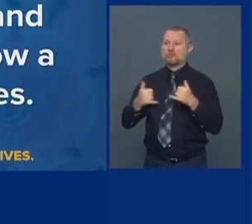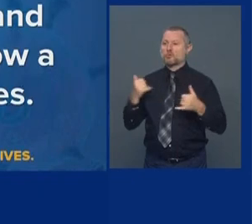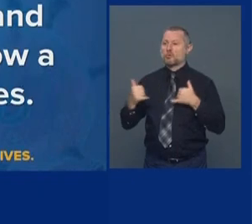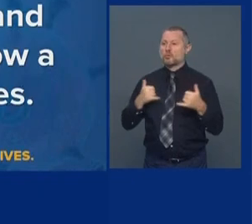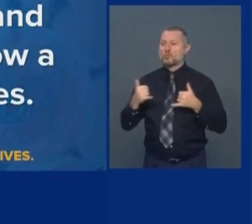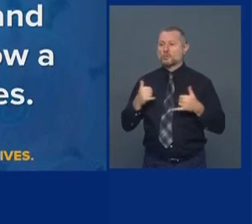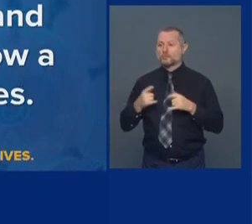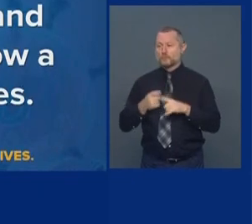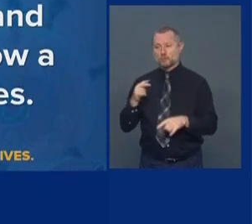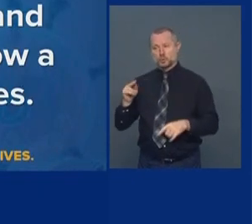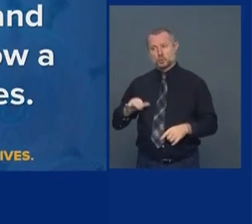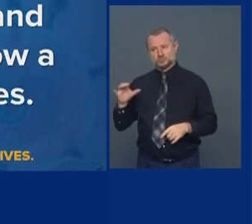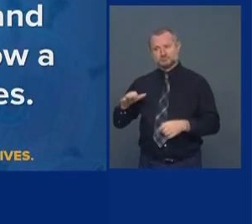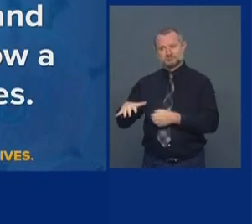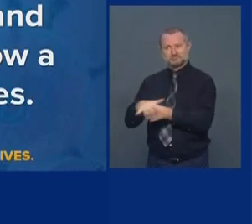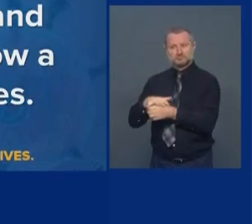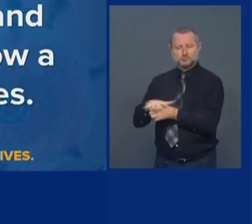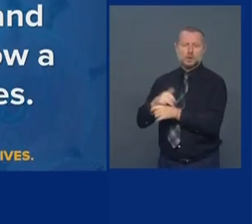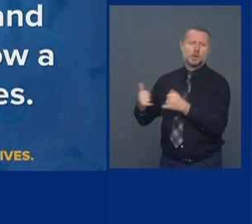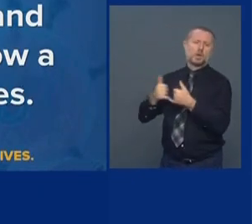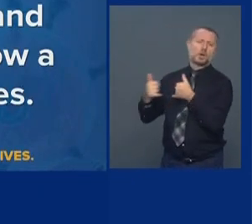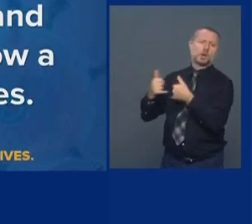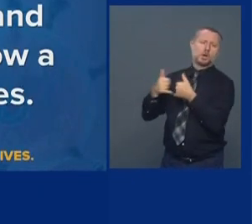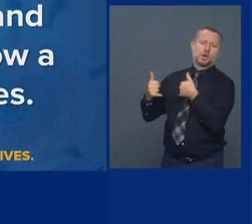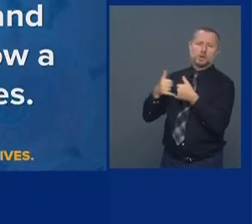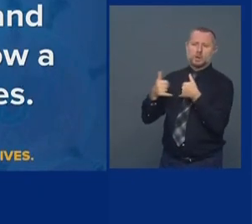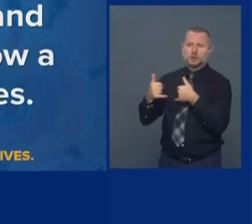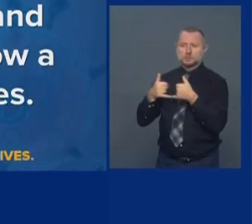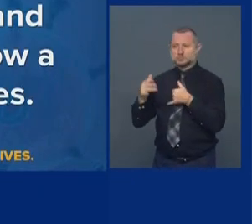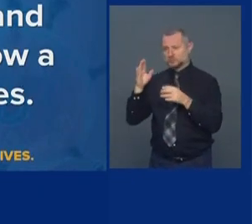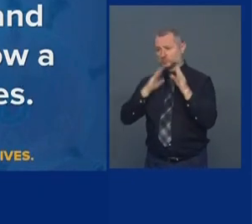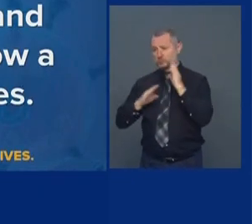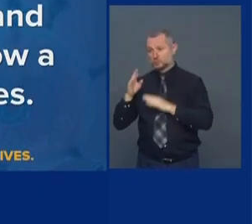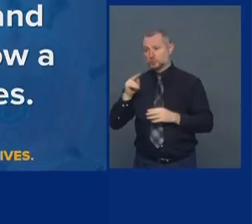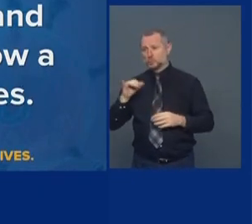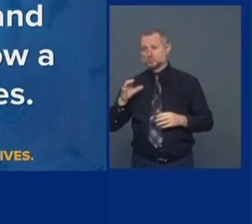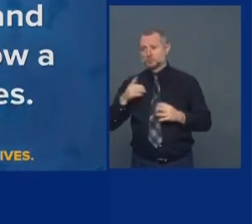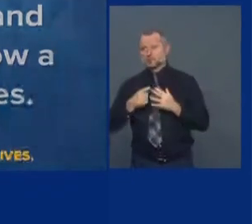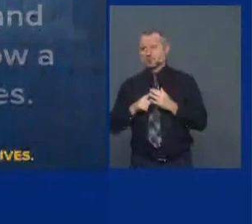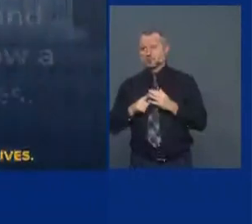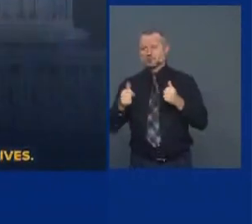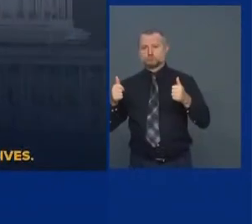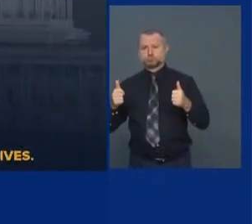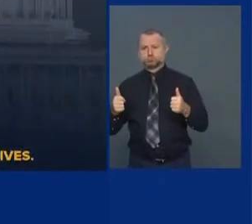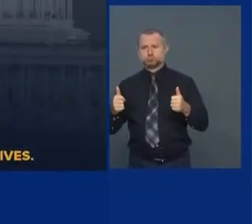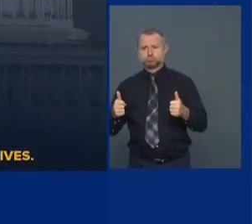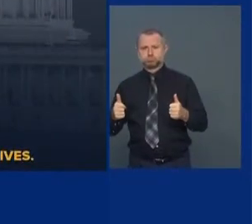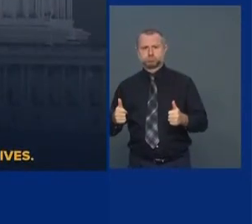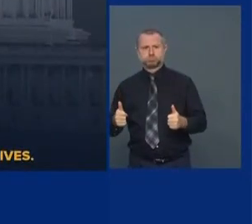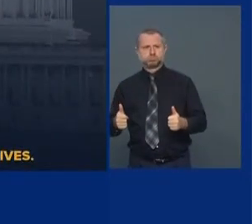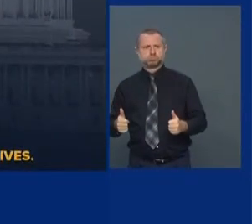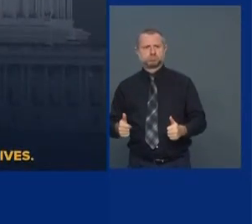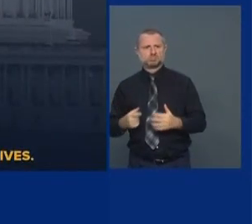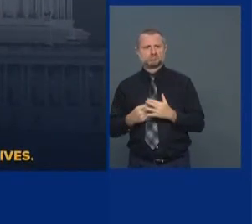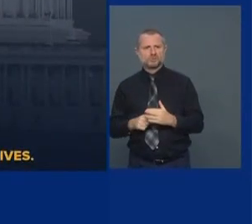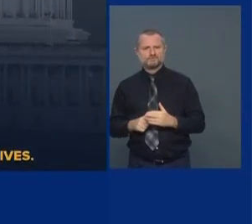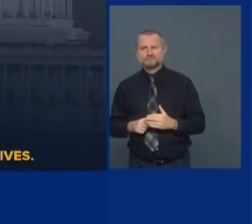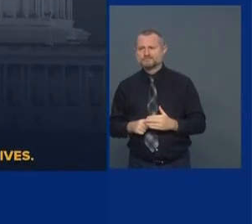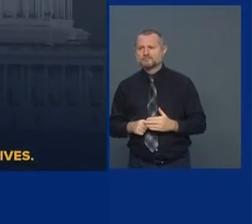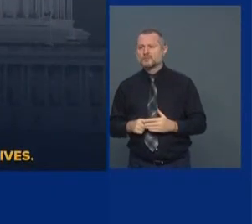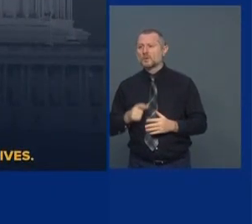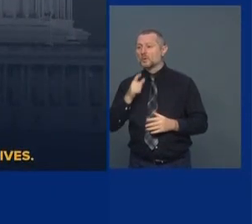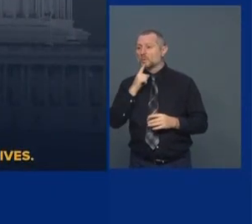who are literally worried about the degradation of New York City. And much of it stems